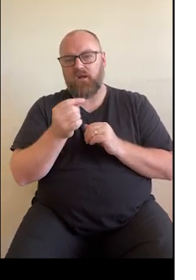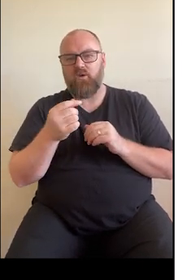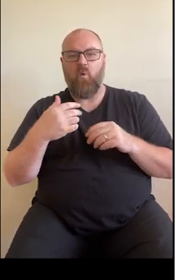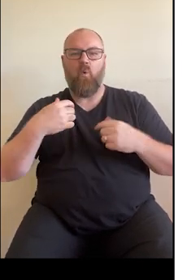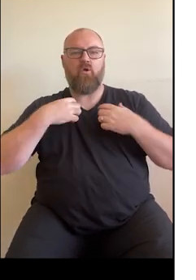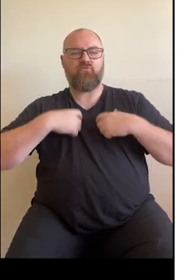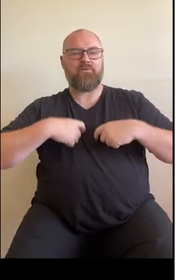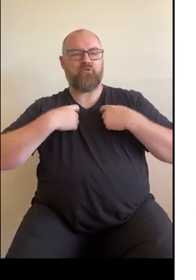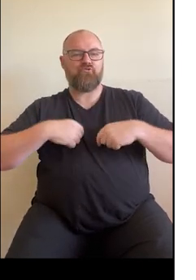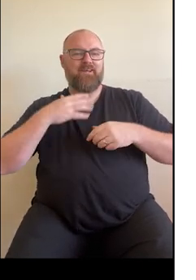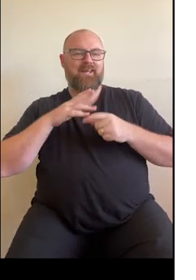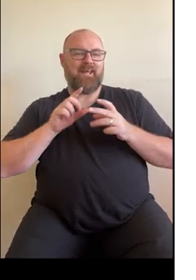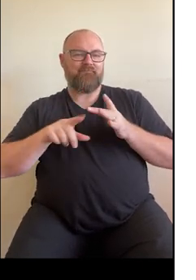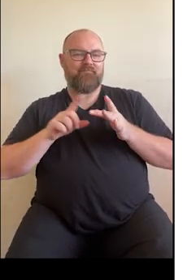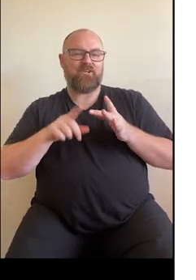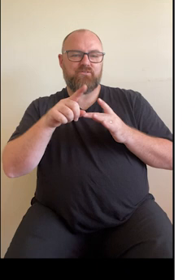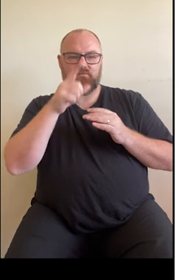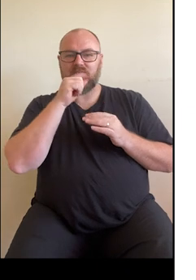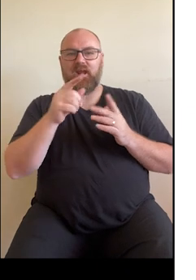infection tests.